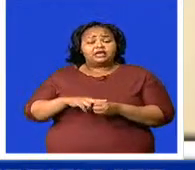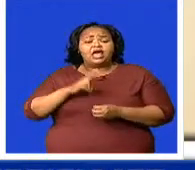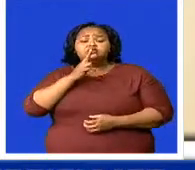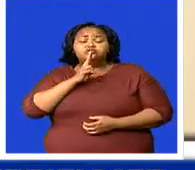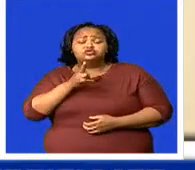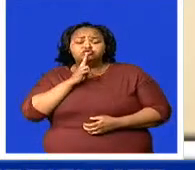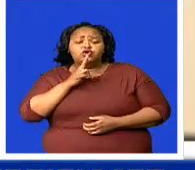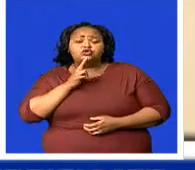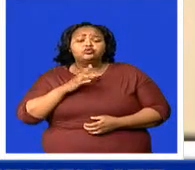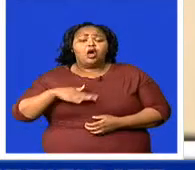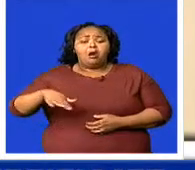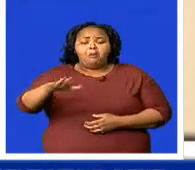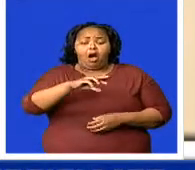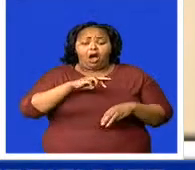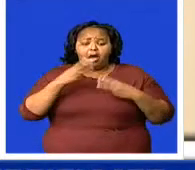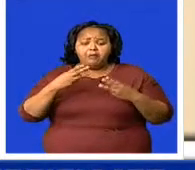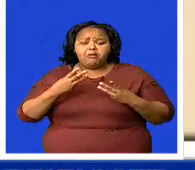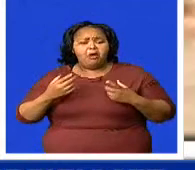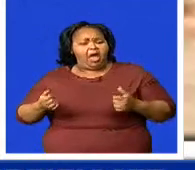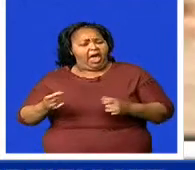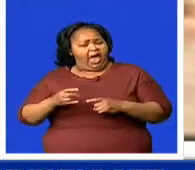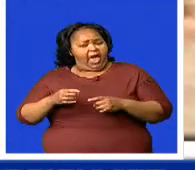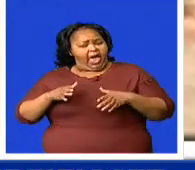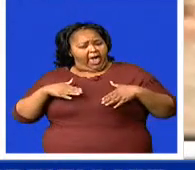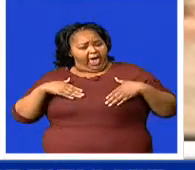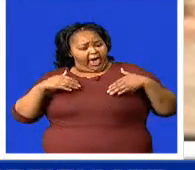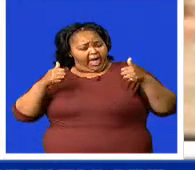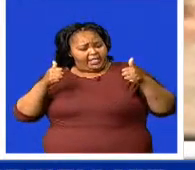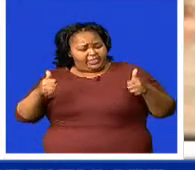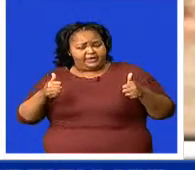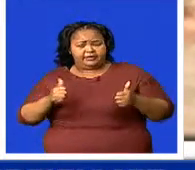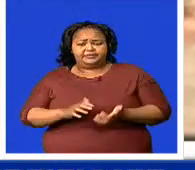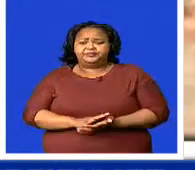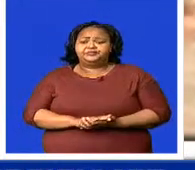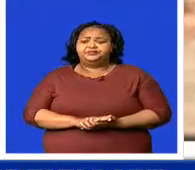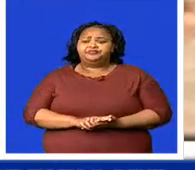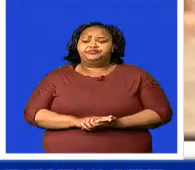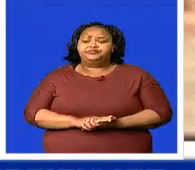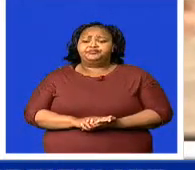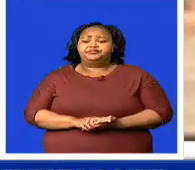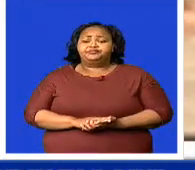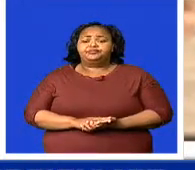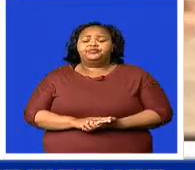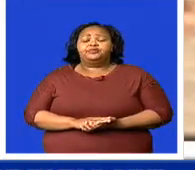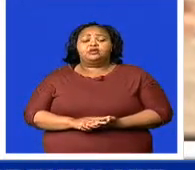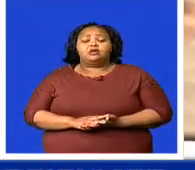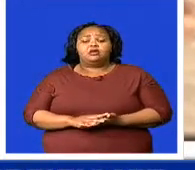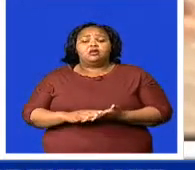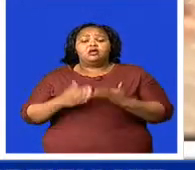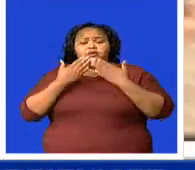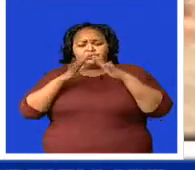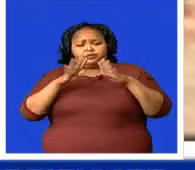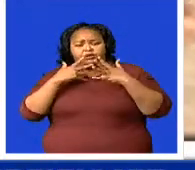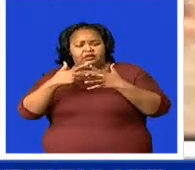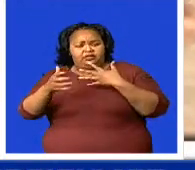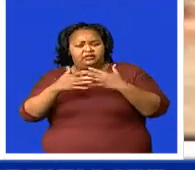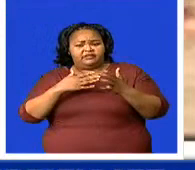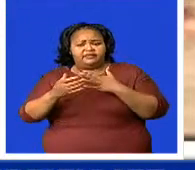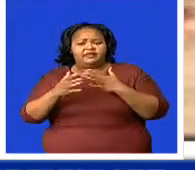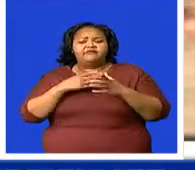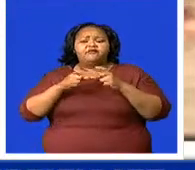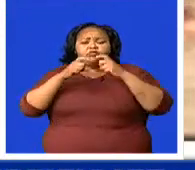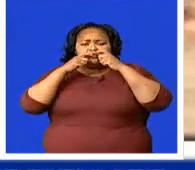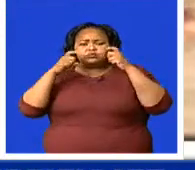everyone is still alive and healthy. The donation was in the form of sanitizers, facials and